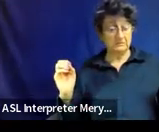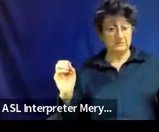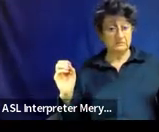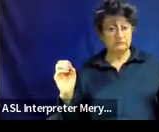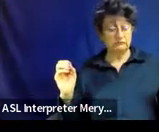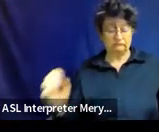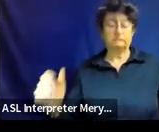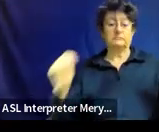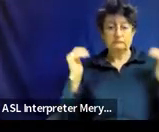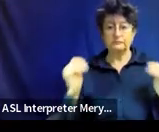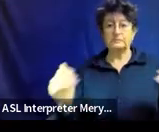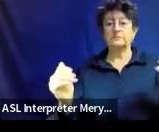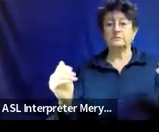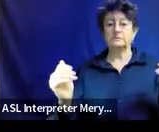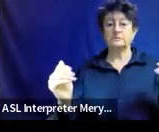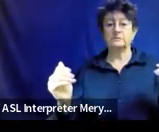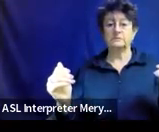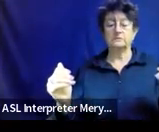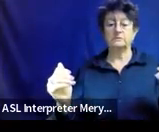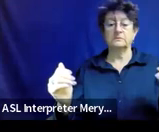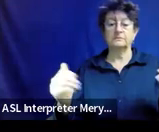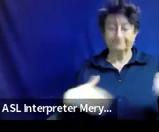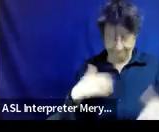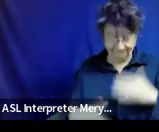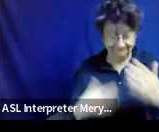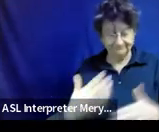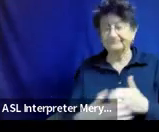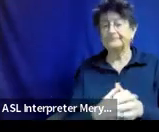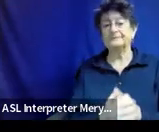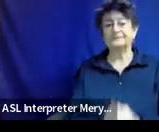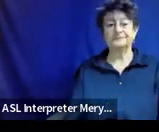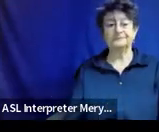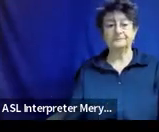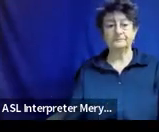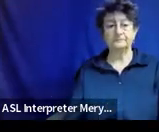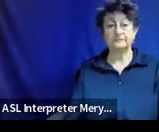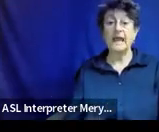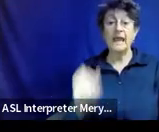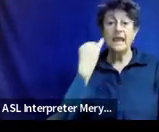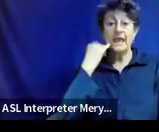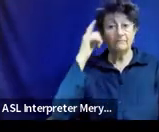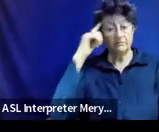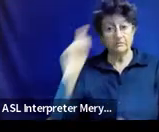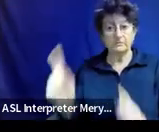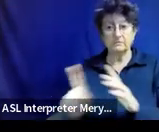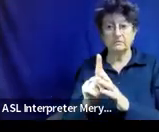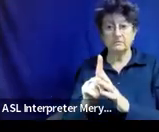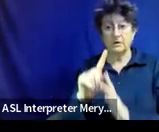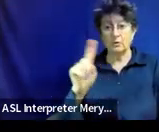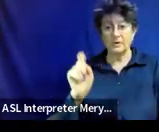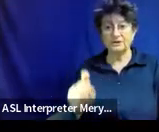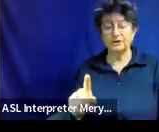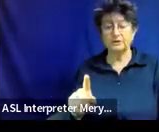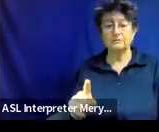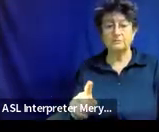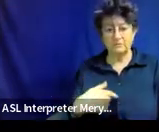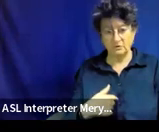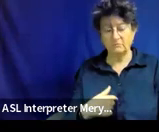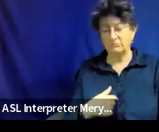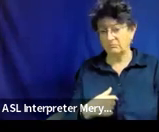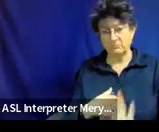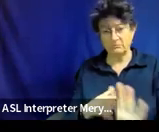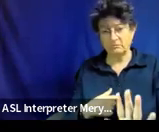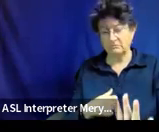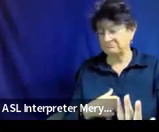All right. I'm going to move on. And if you think of questions that involve those sections, that's okay.